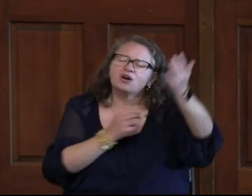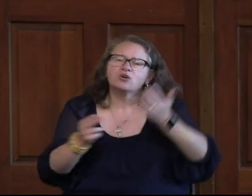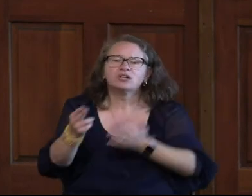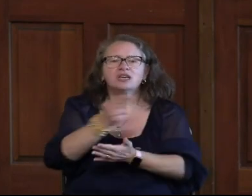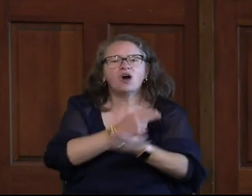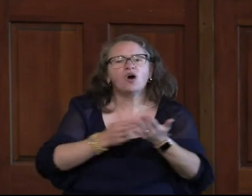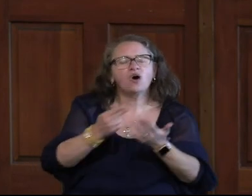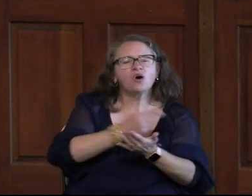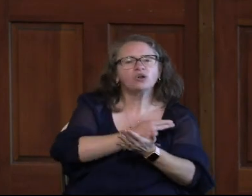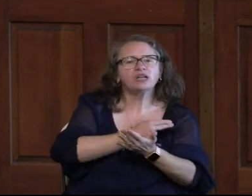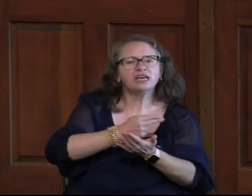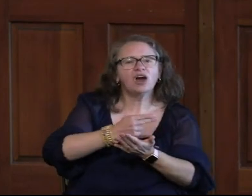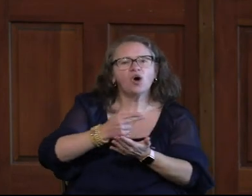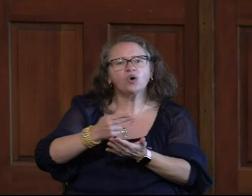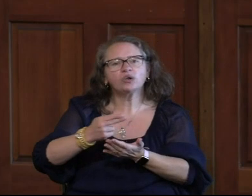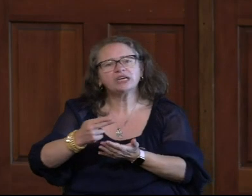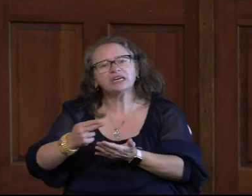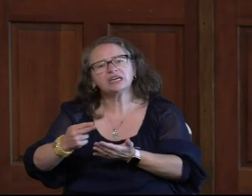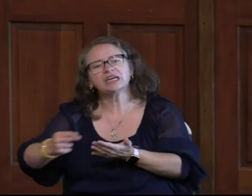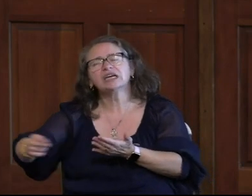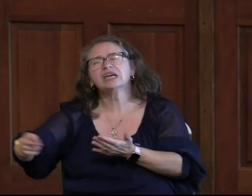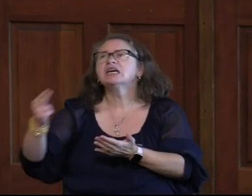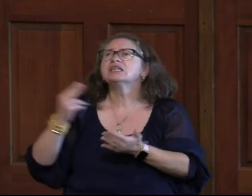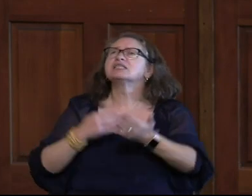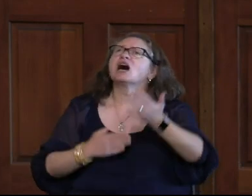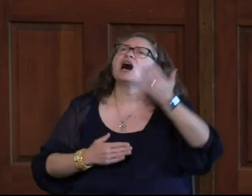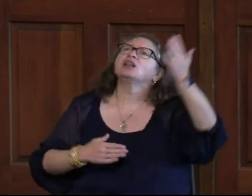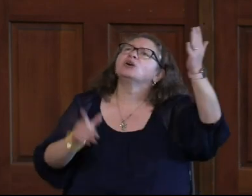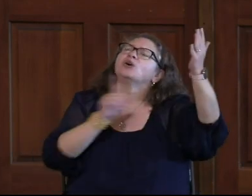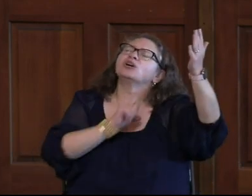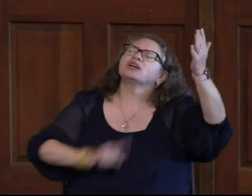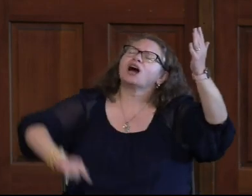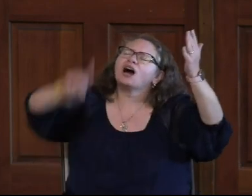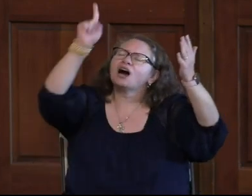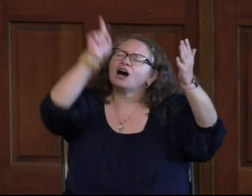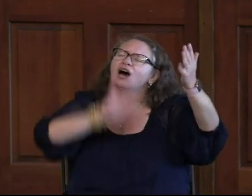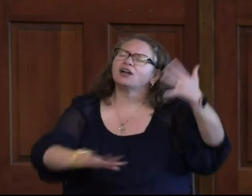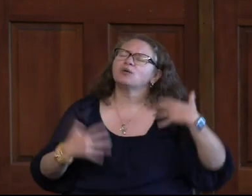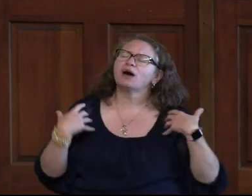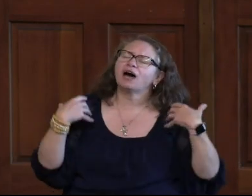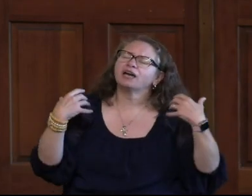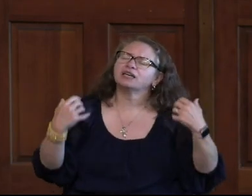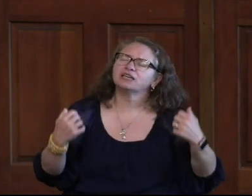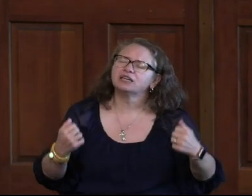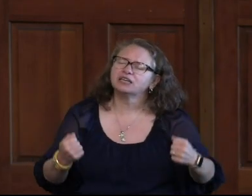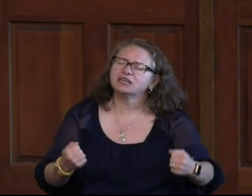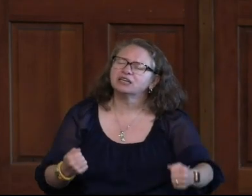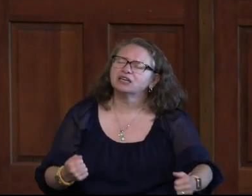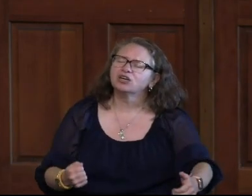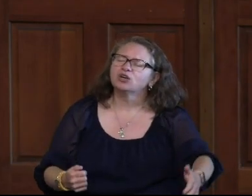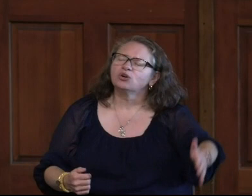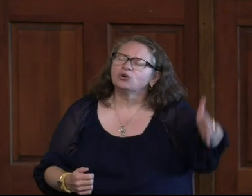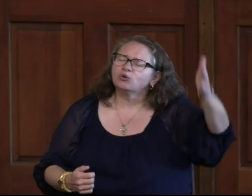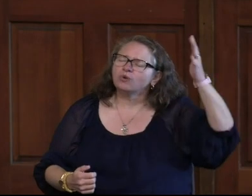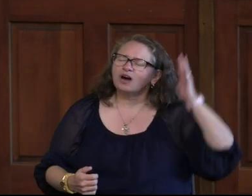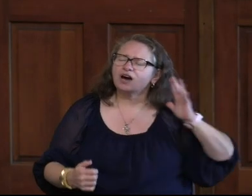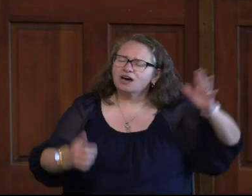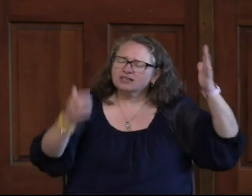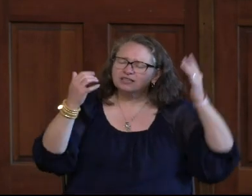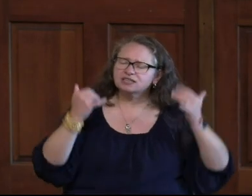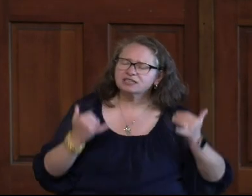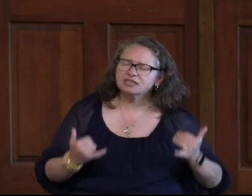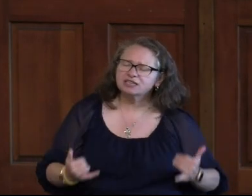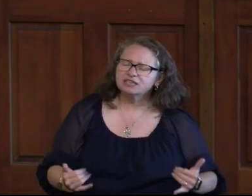Holy, holy, holy is the Lord God Almighty, who